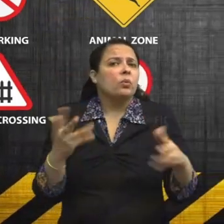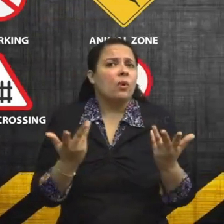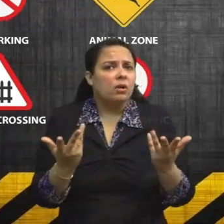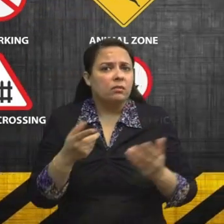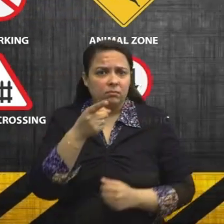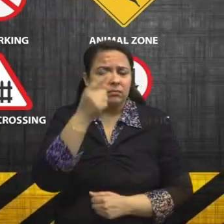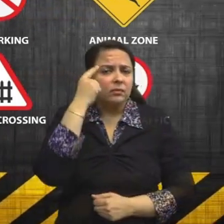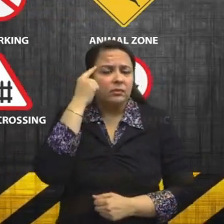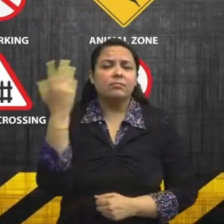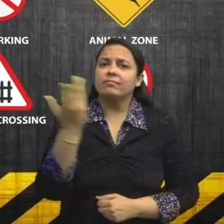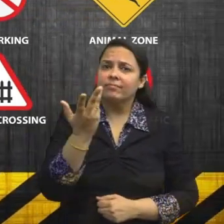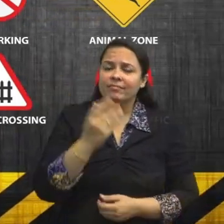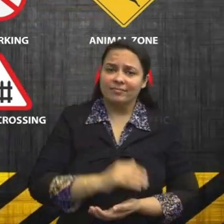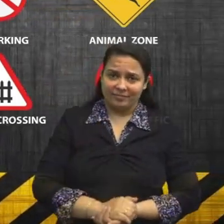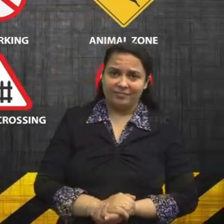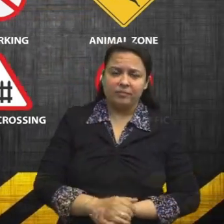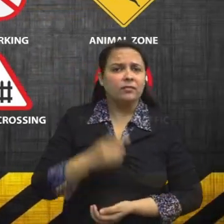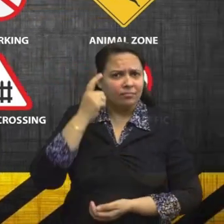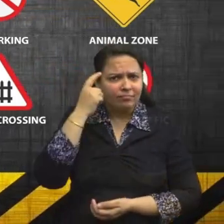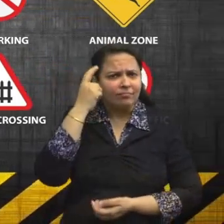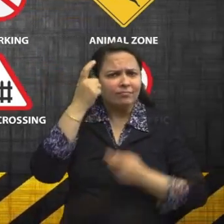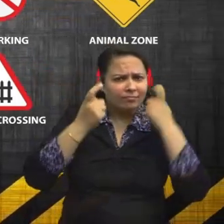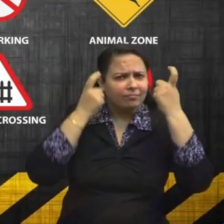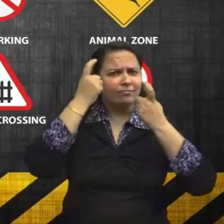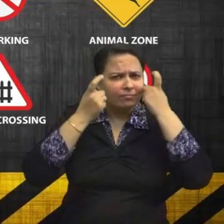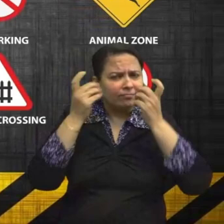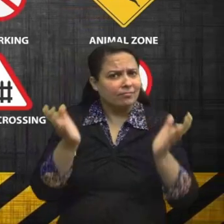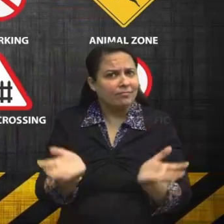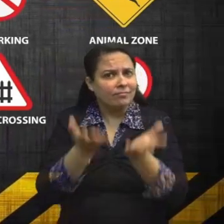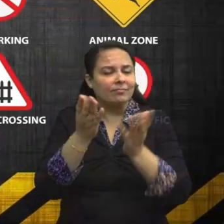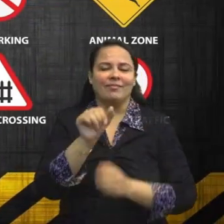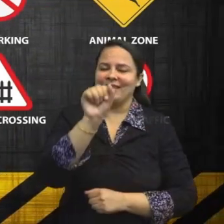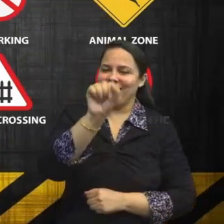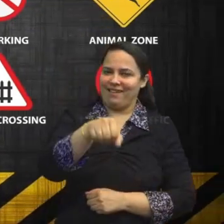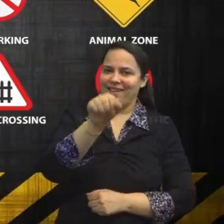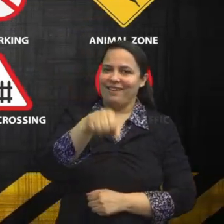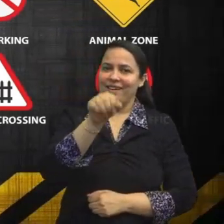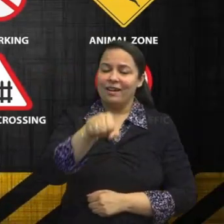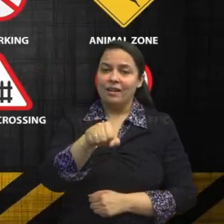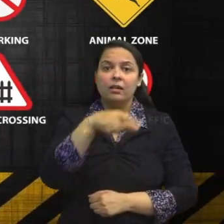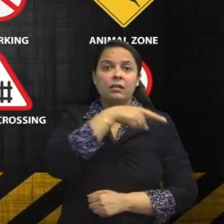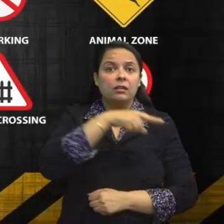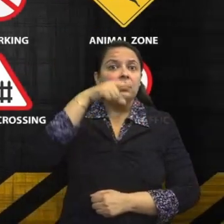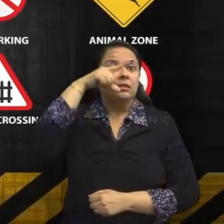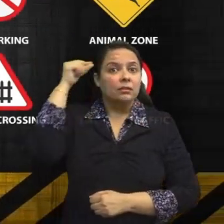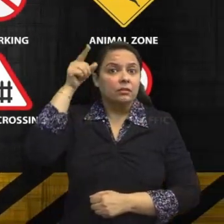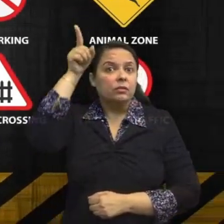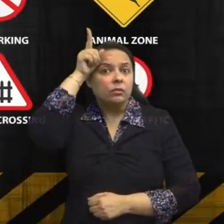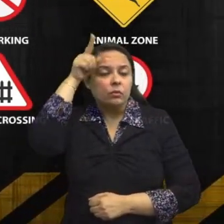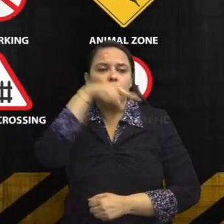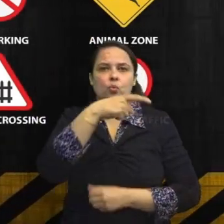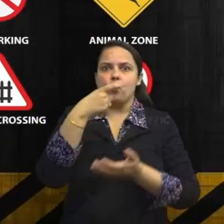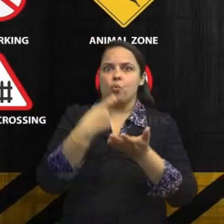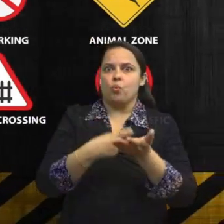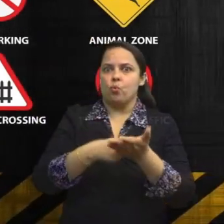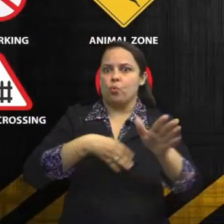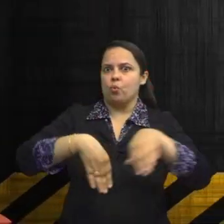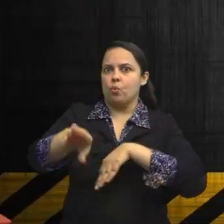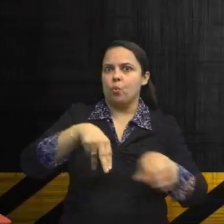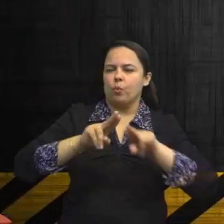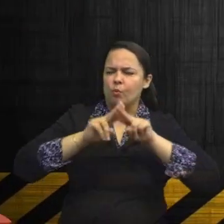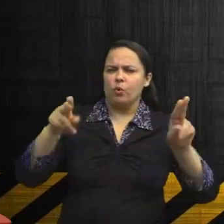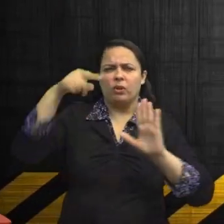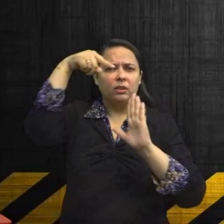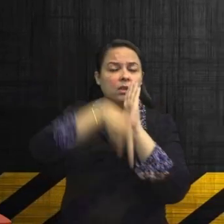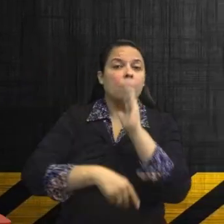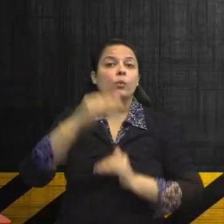rules. That's the only way he can avoid getting into any kind of trouble. Can you help